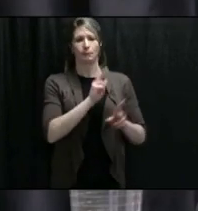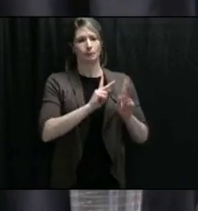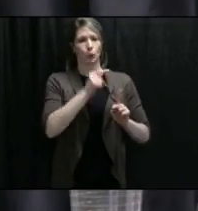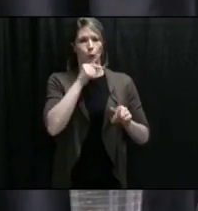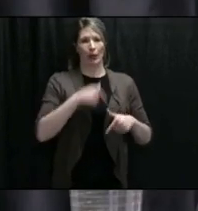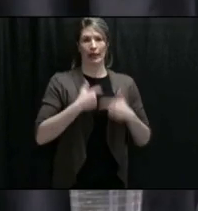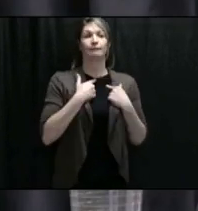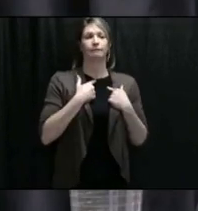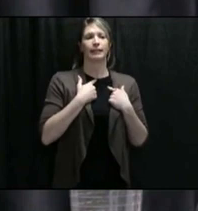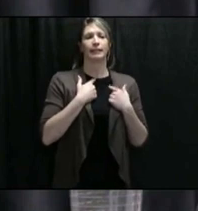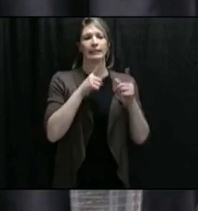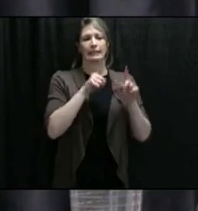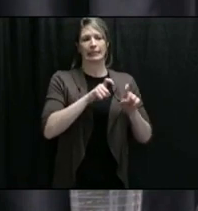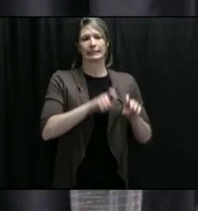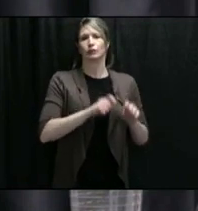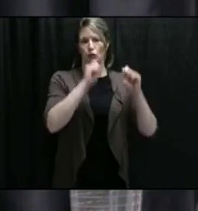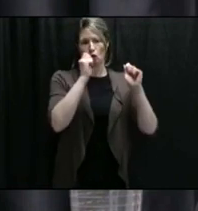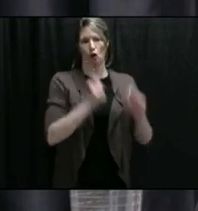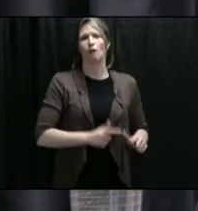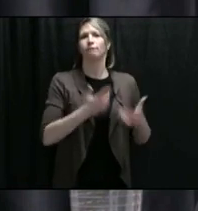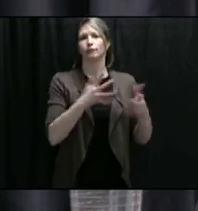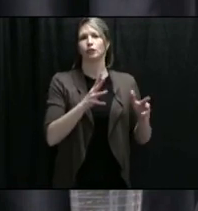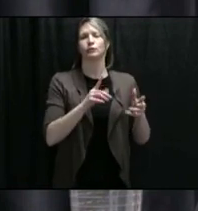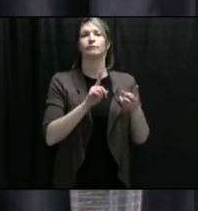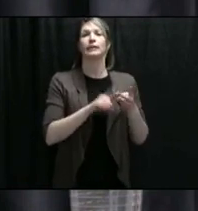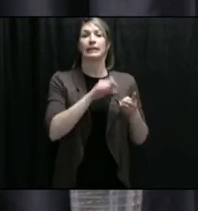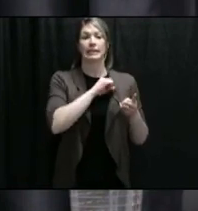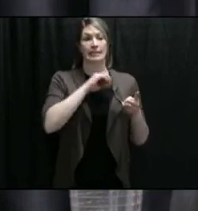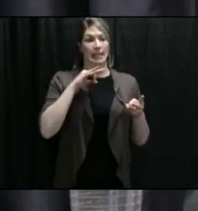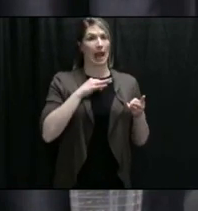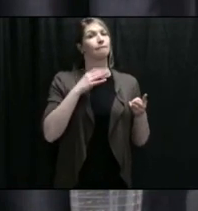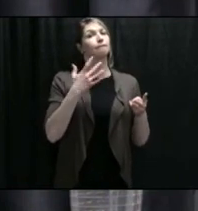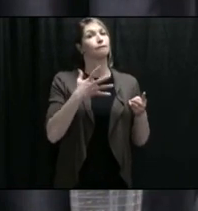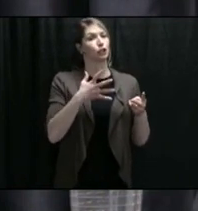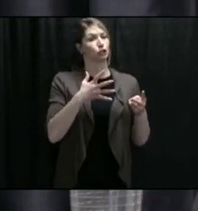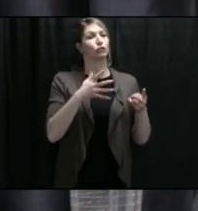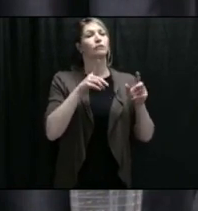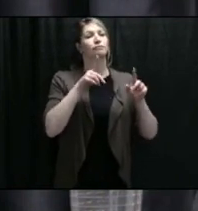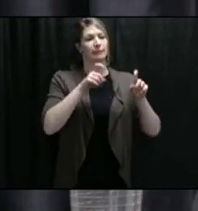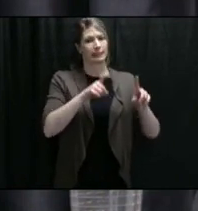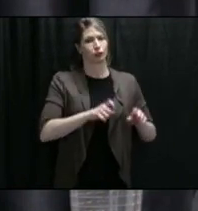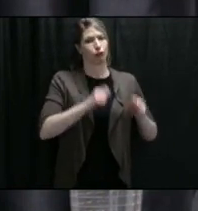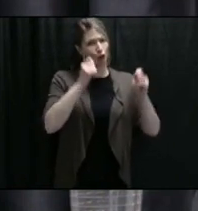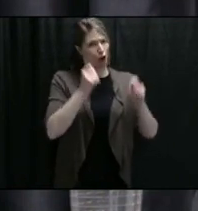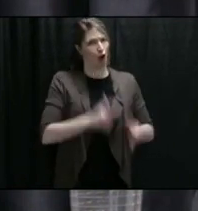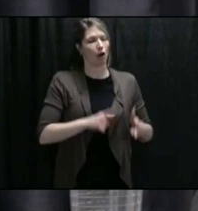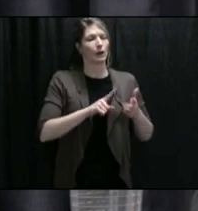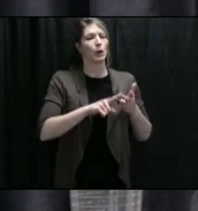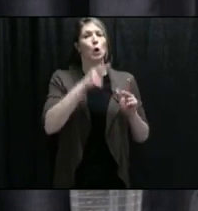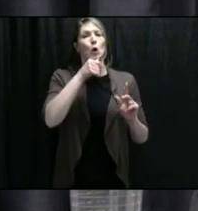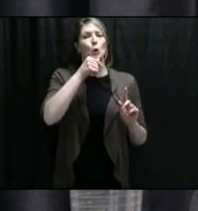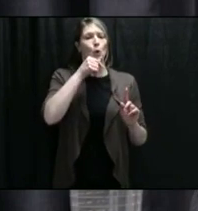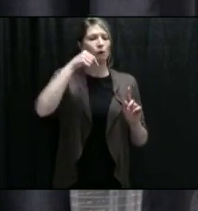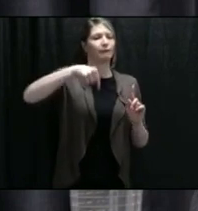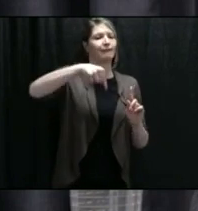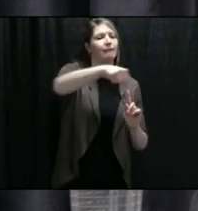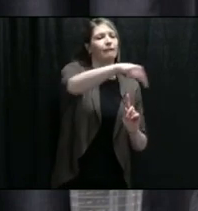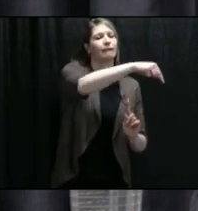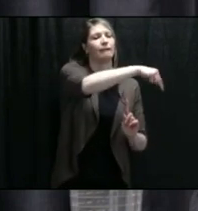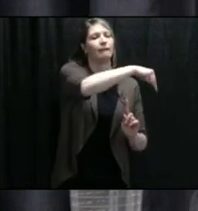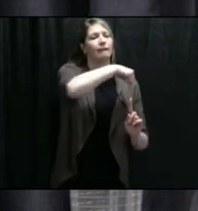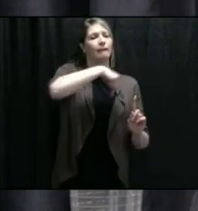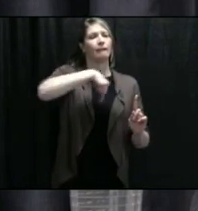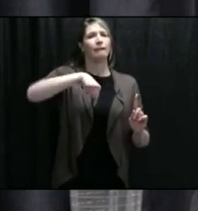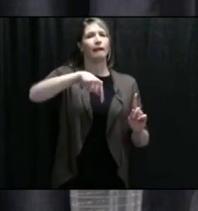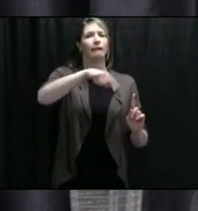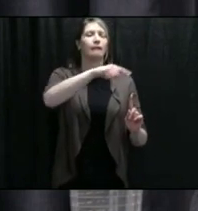tracing is still continuing with some of the edges of that, as it were. All the tests that have been done have come back